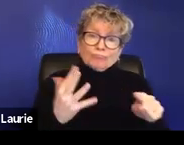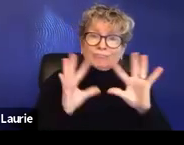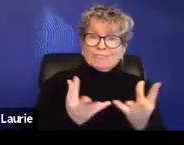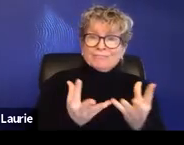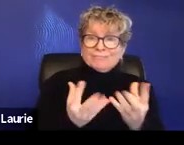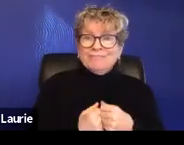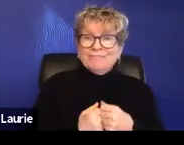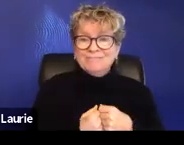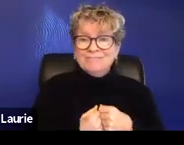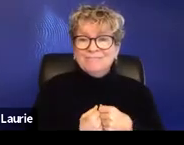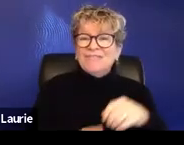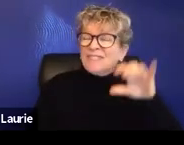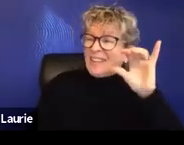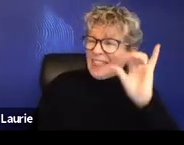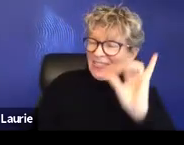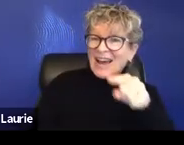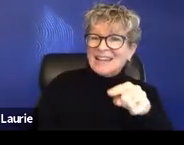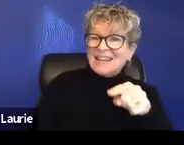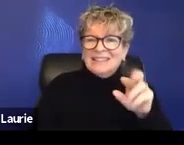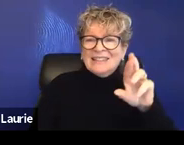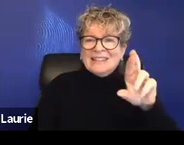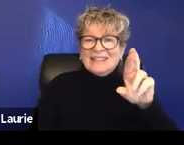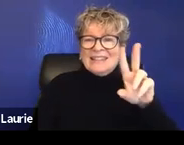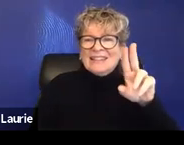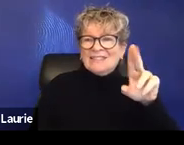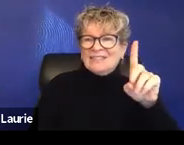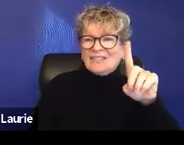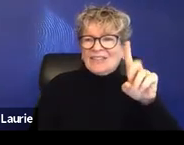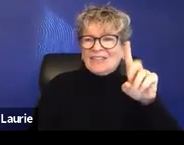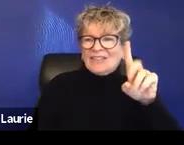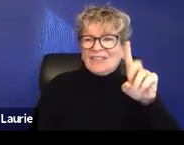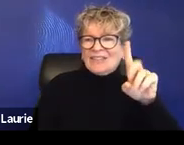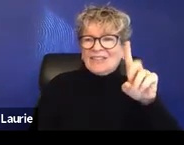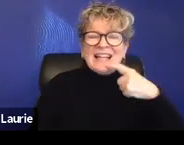Exactly. Any other thoughts? There's no wrong answers, by the way.